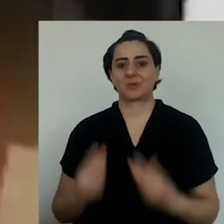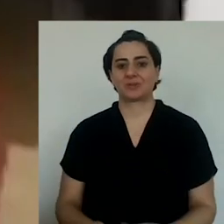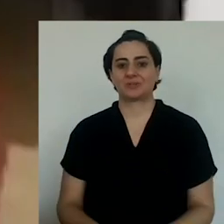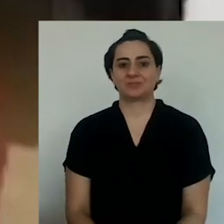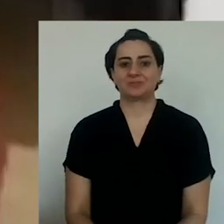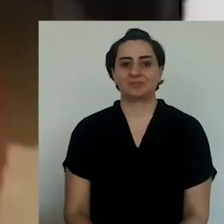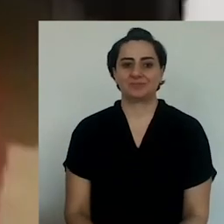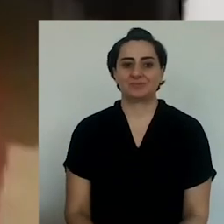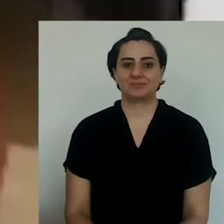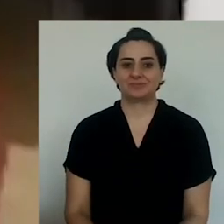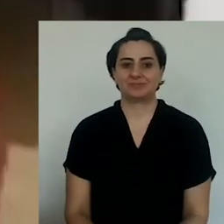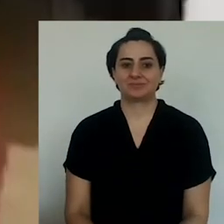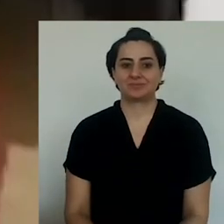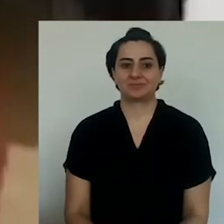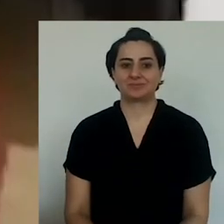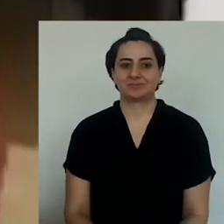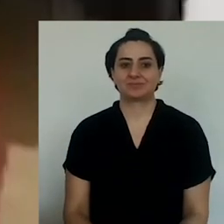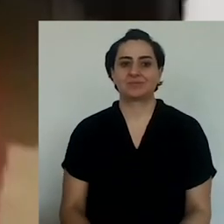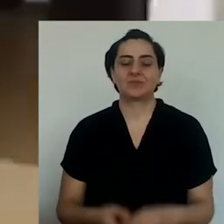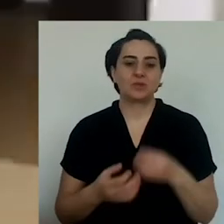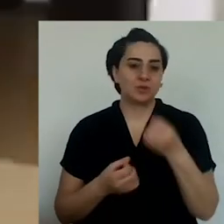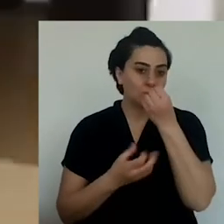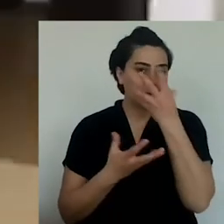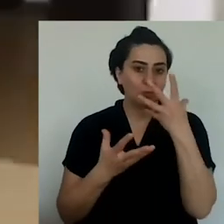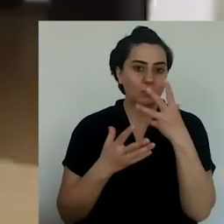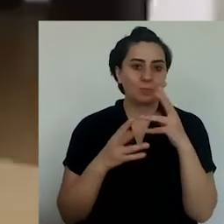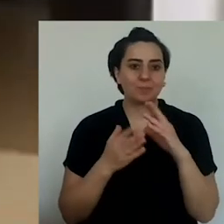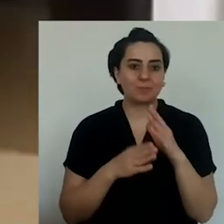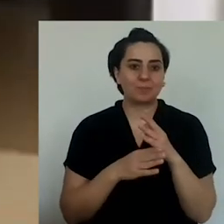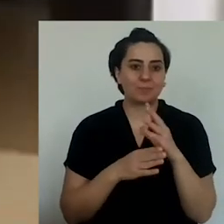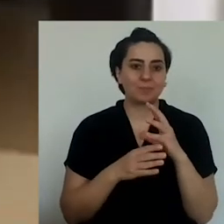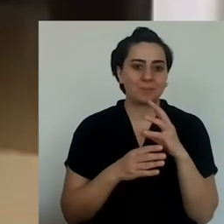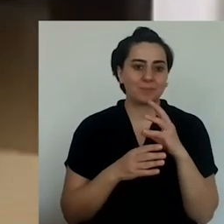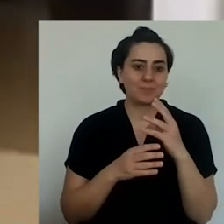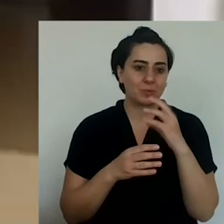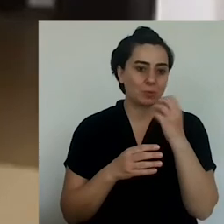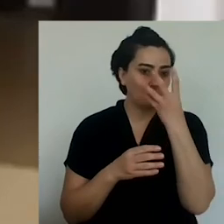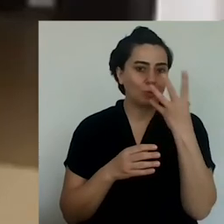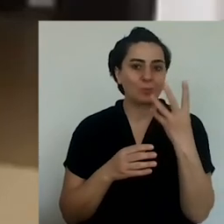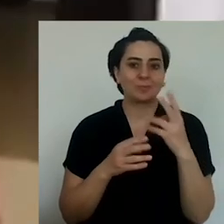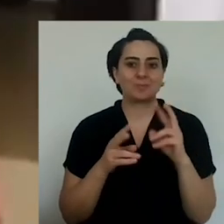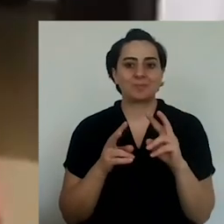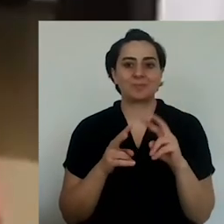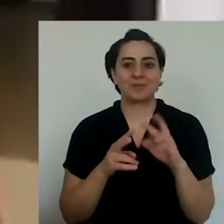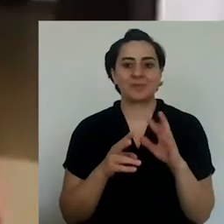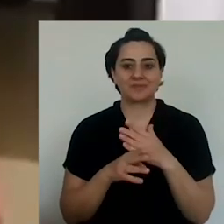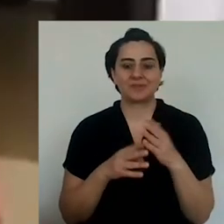Mallow. In May, they sell green fig.